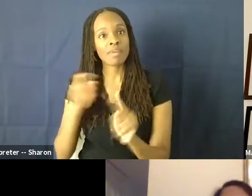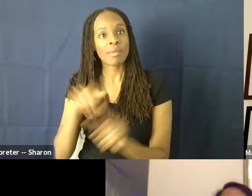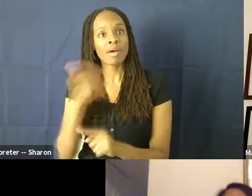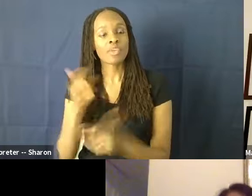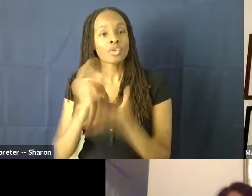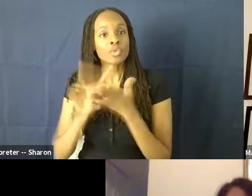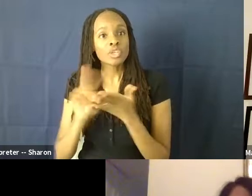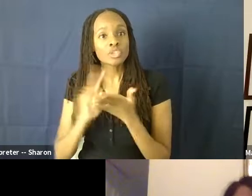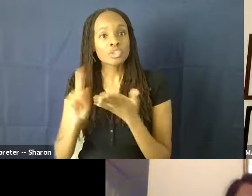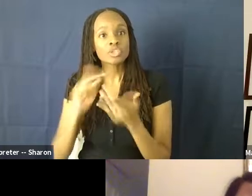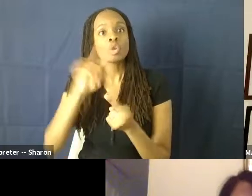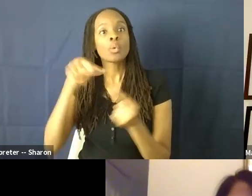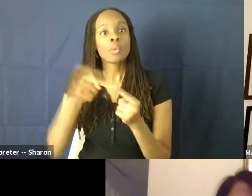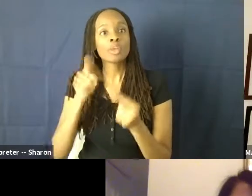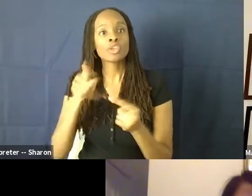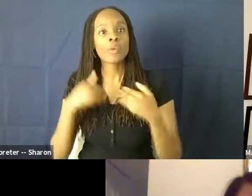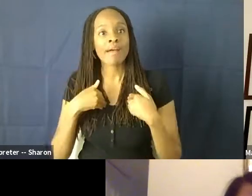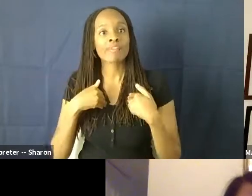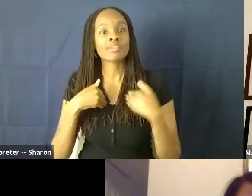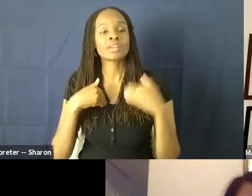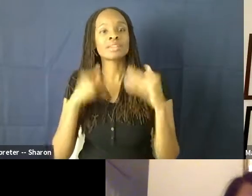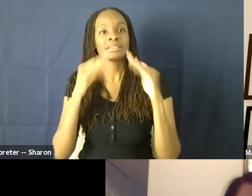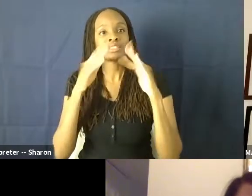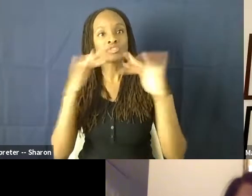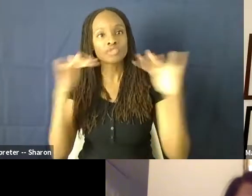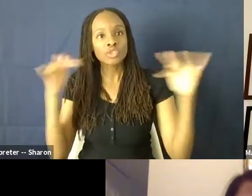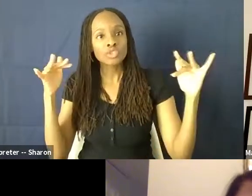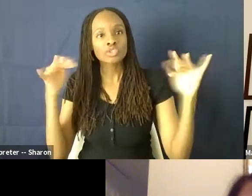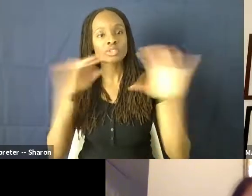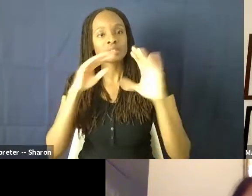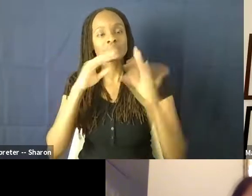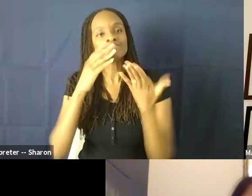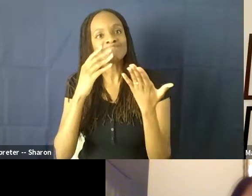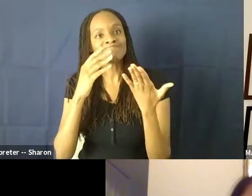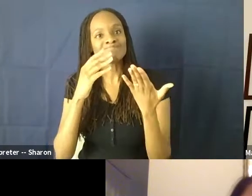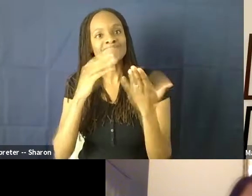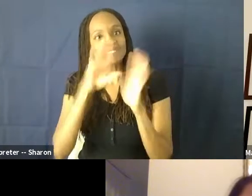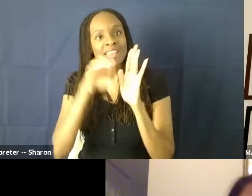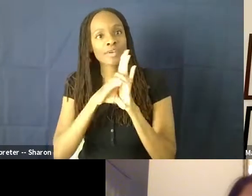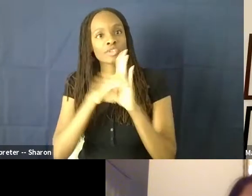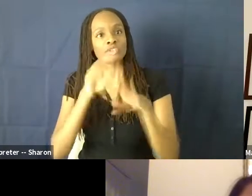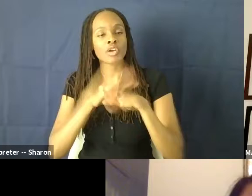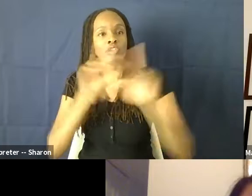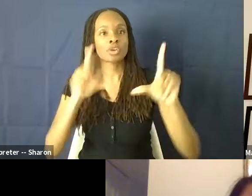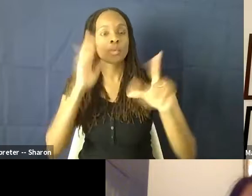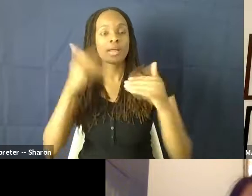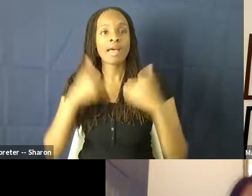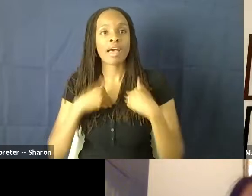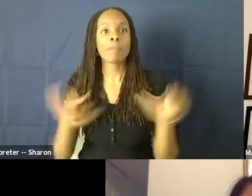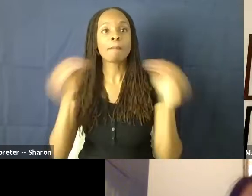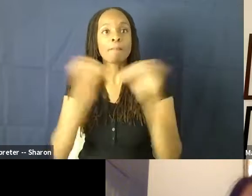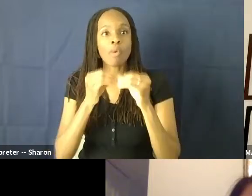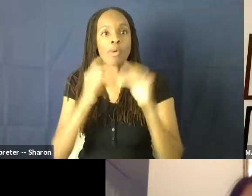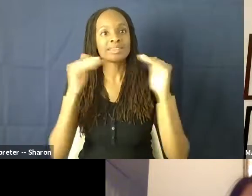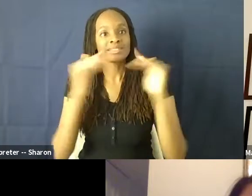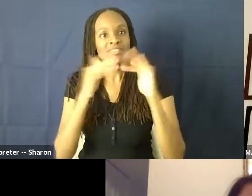have diverse characters on screen, you will have many more diverse audience members. And you